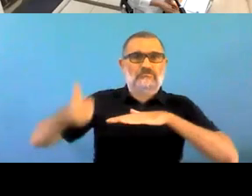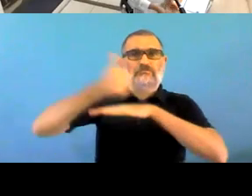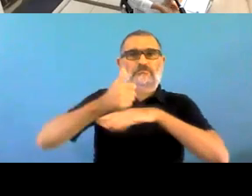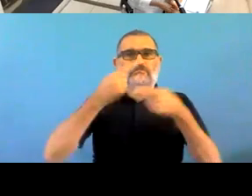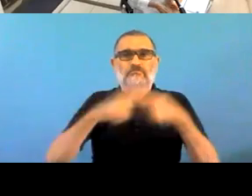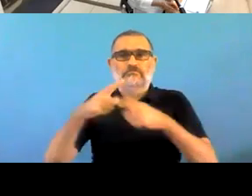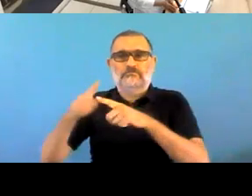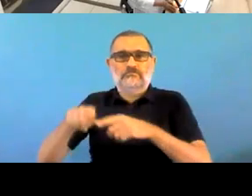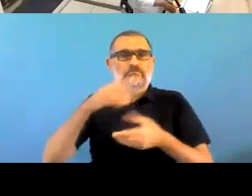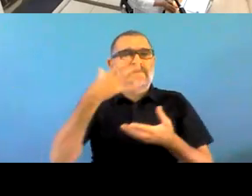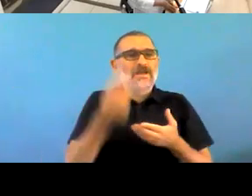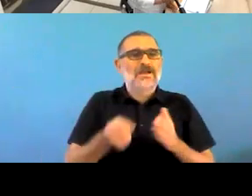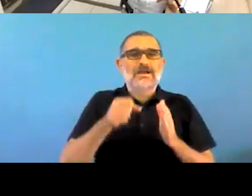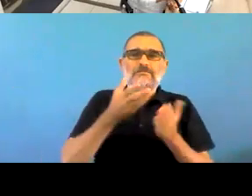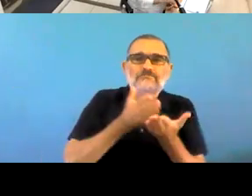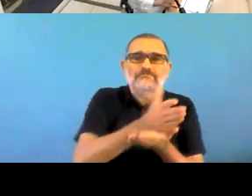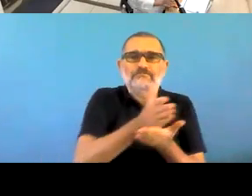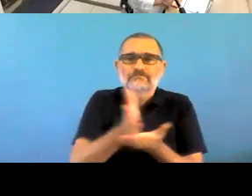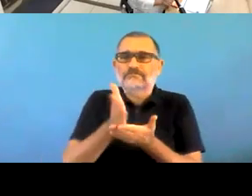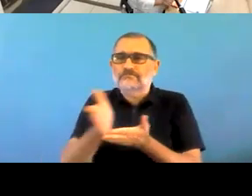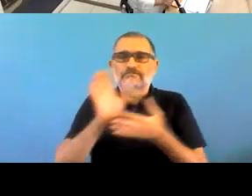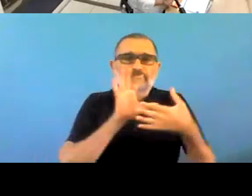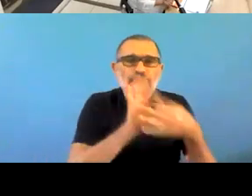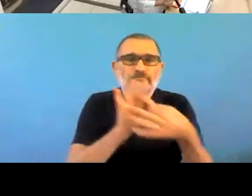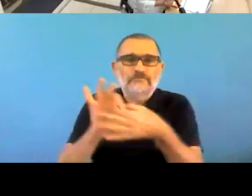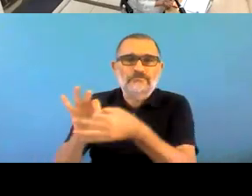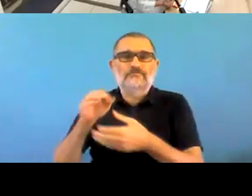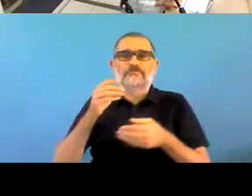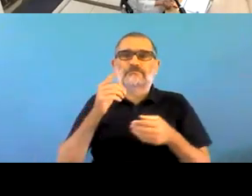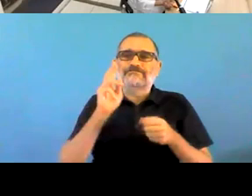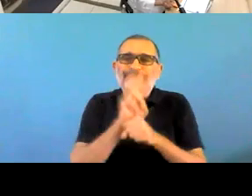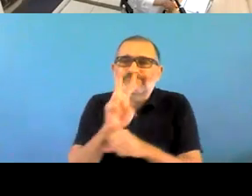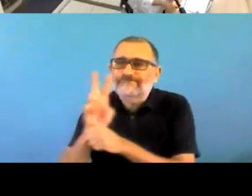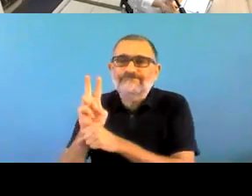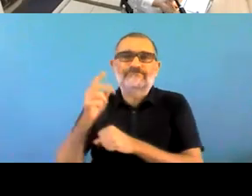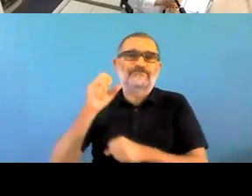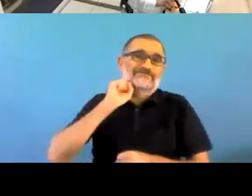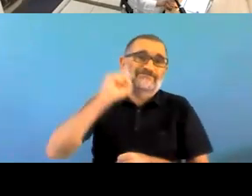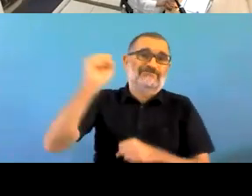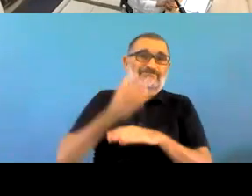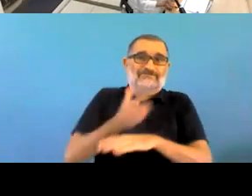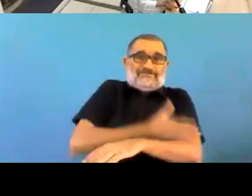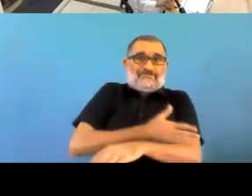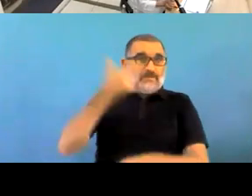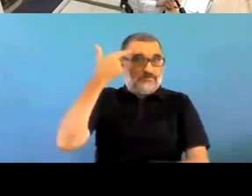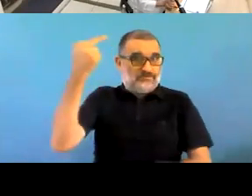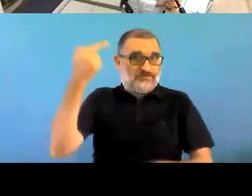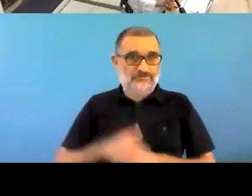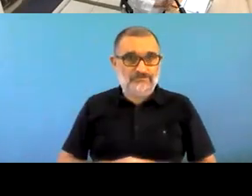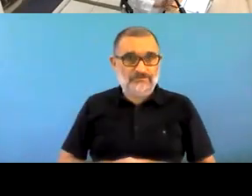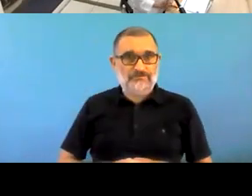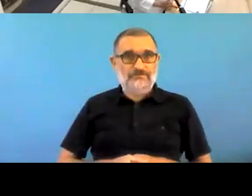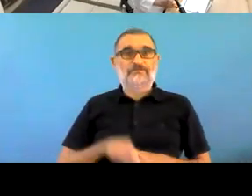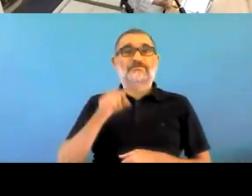the mental health day was uh decreed and also a program to prevent suicide